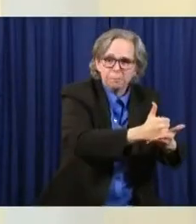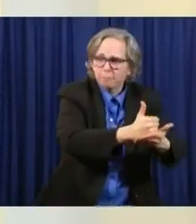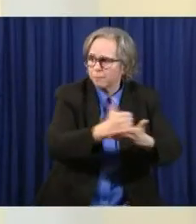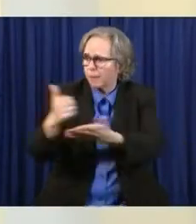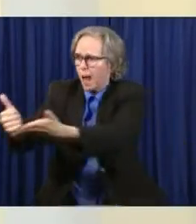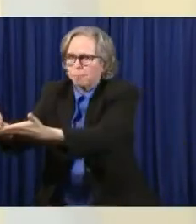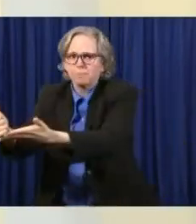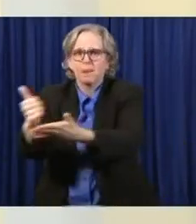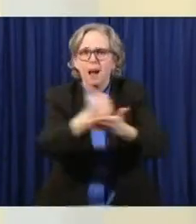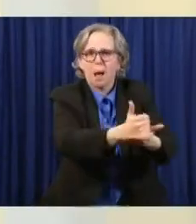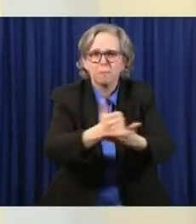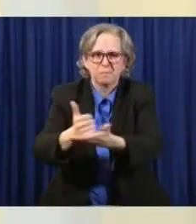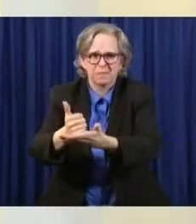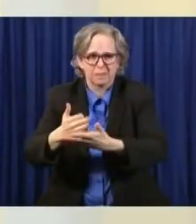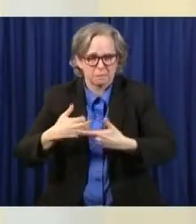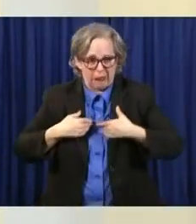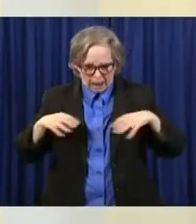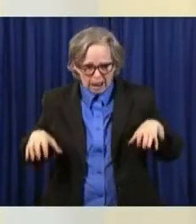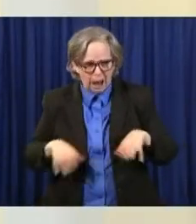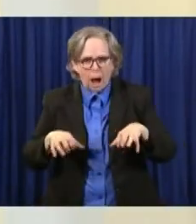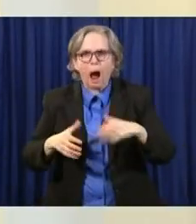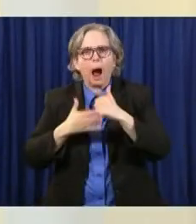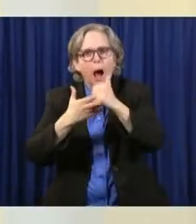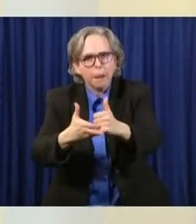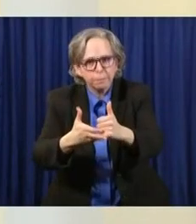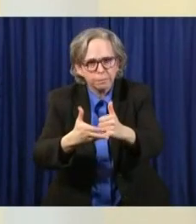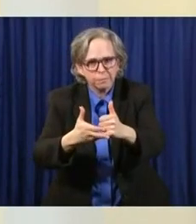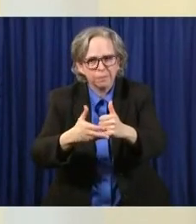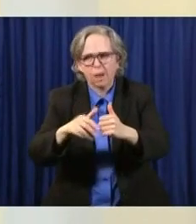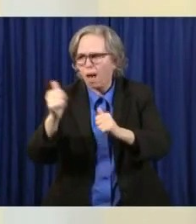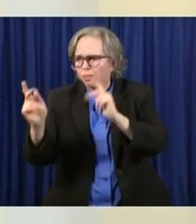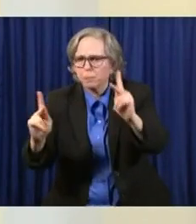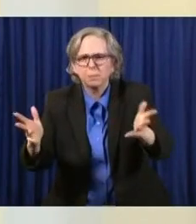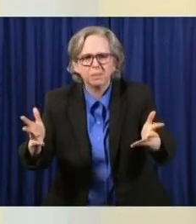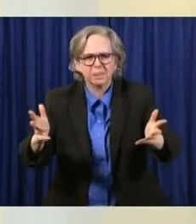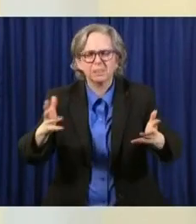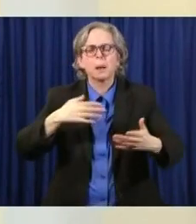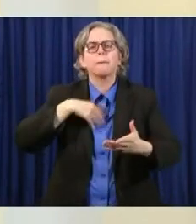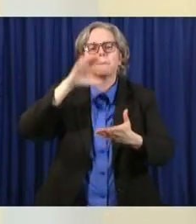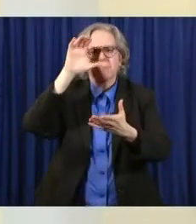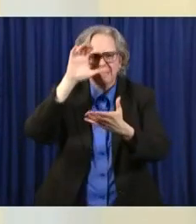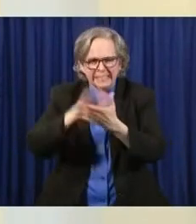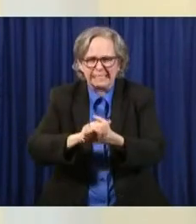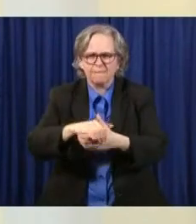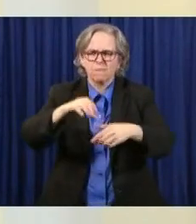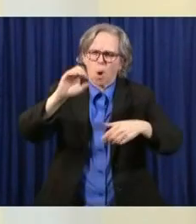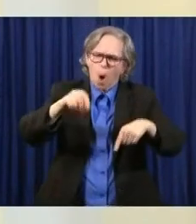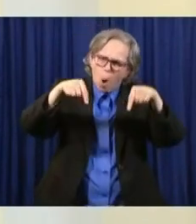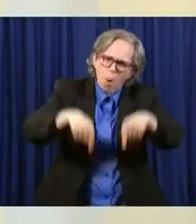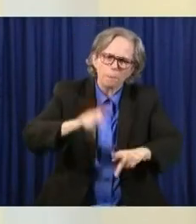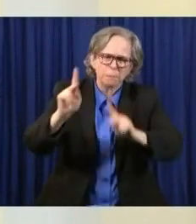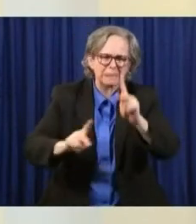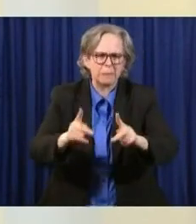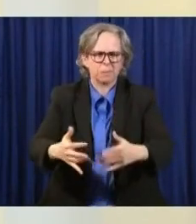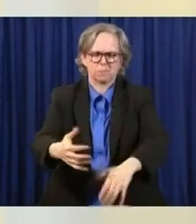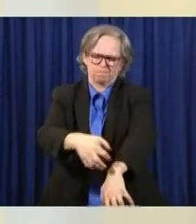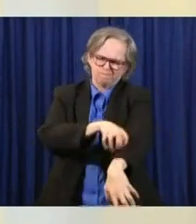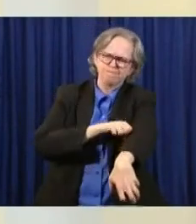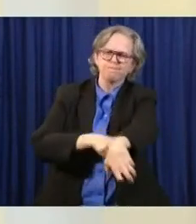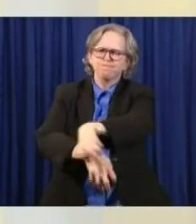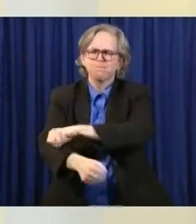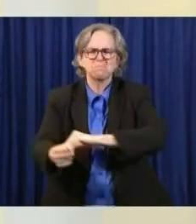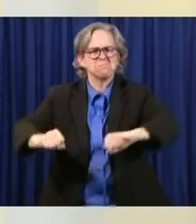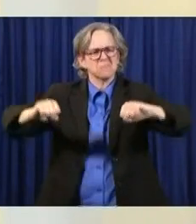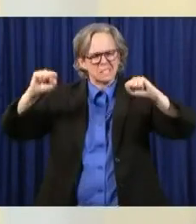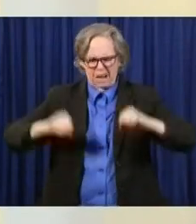are helping each other. And I really believe Ohioans are digging deep on this, and we have resources to help you.